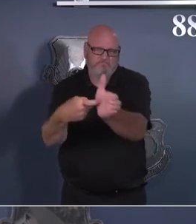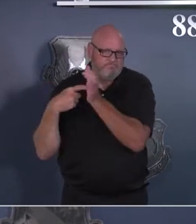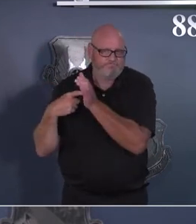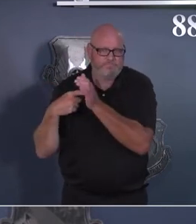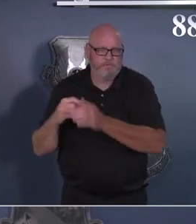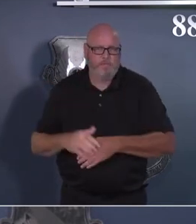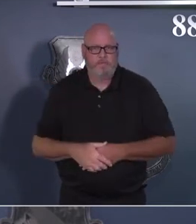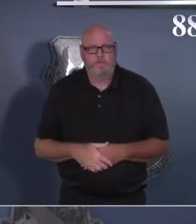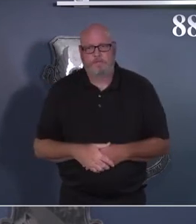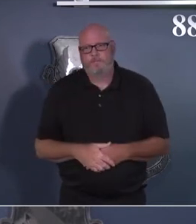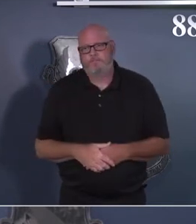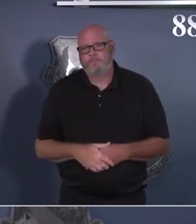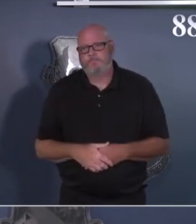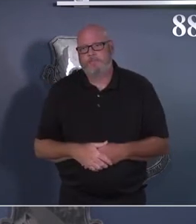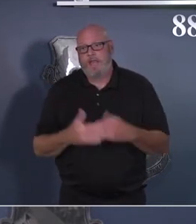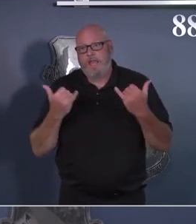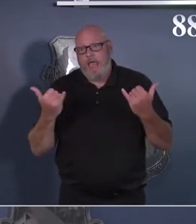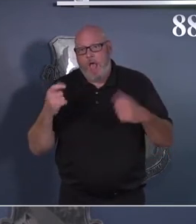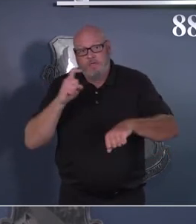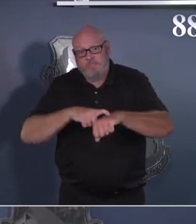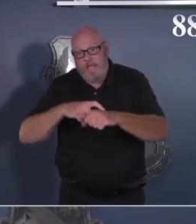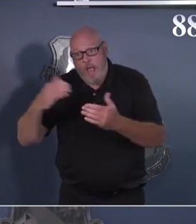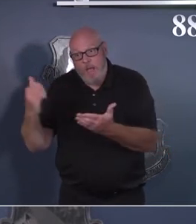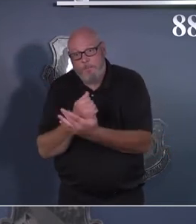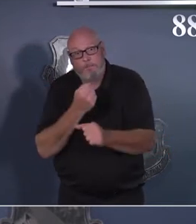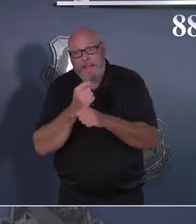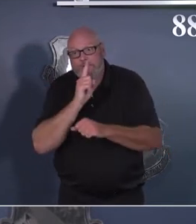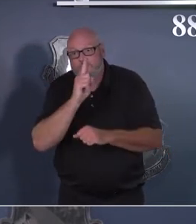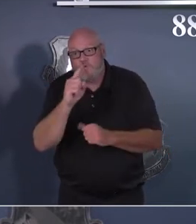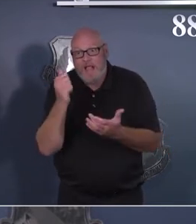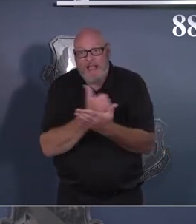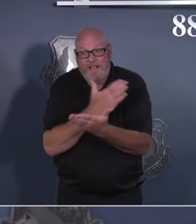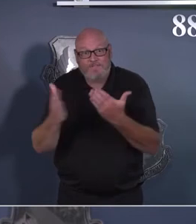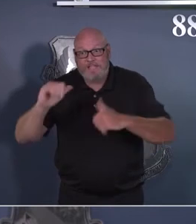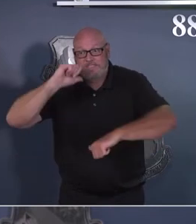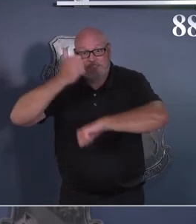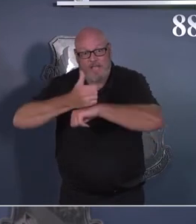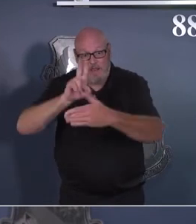documentation in place to avoid misunderstandings.